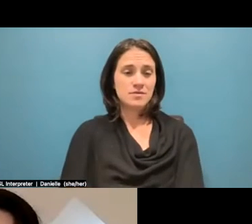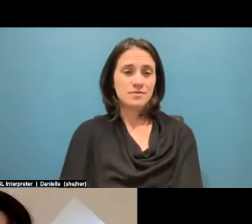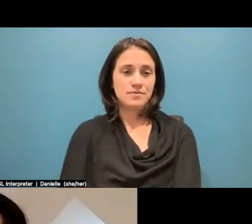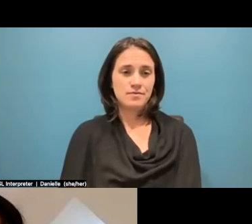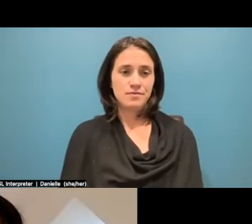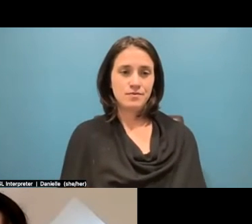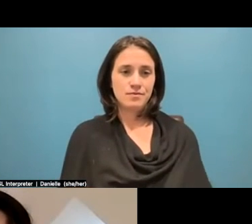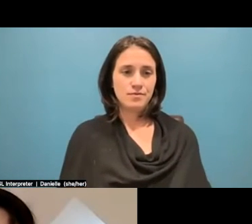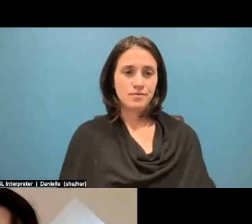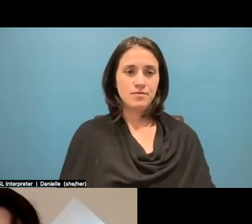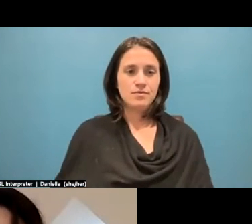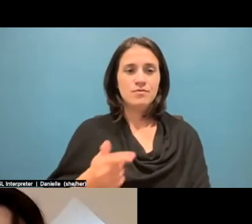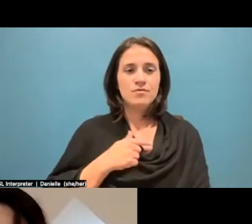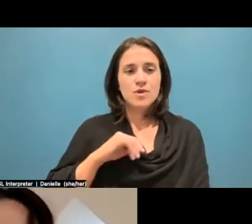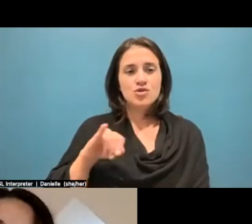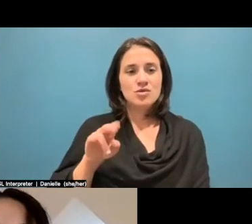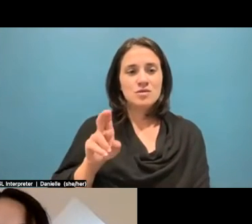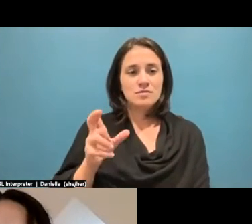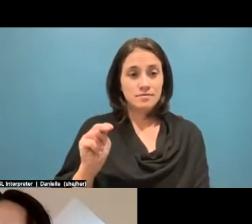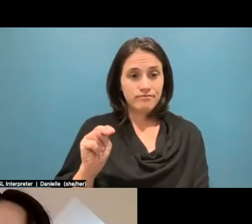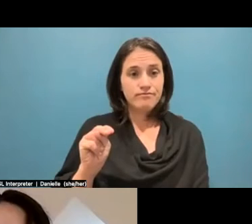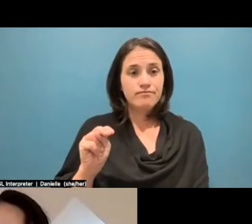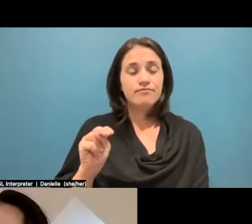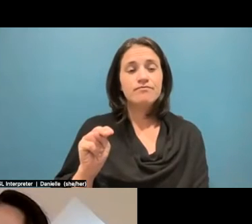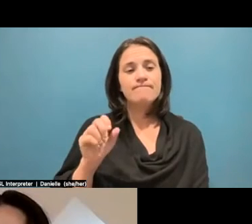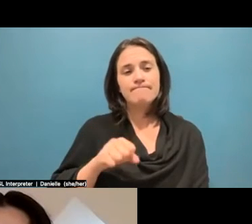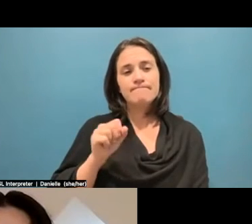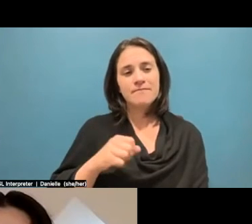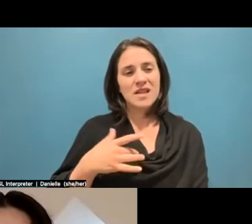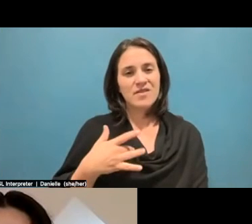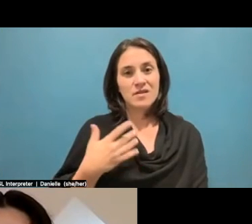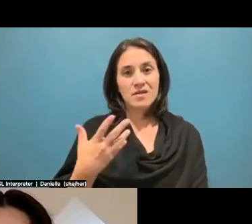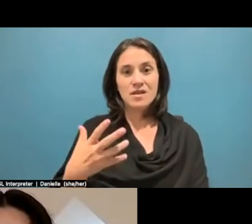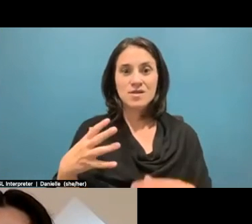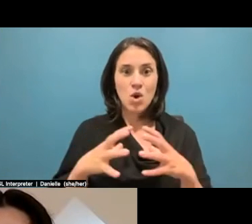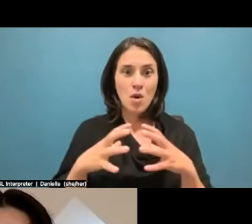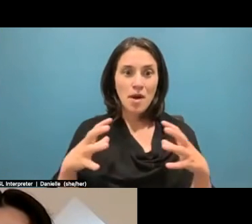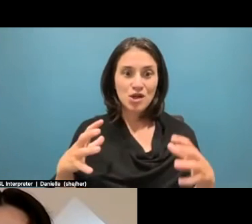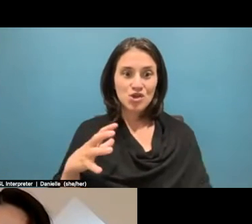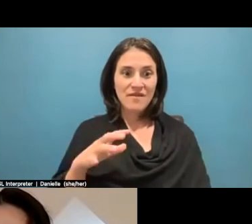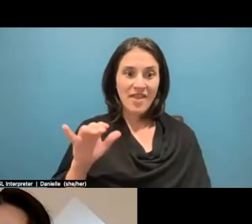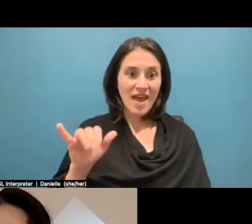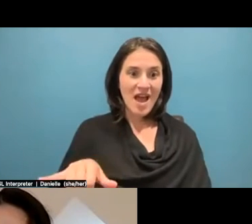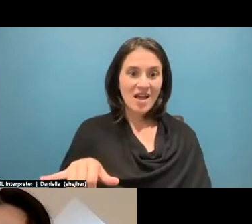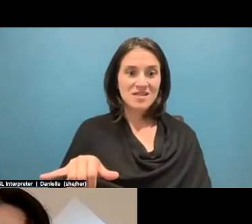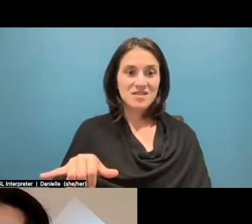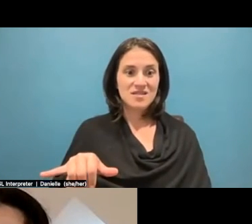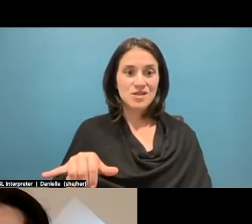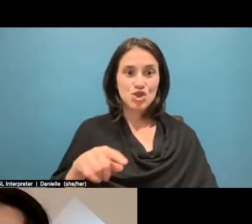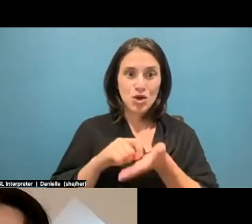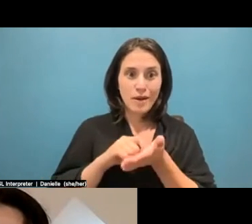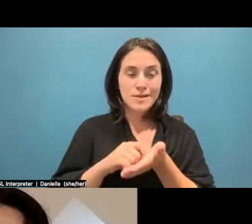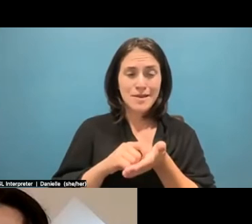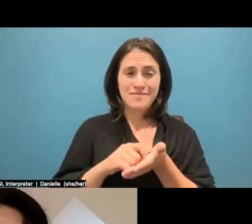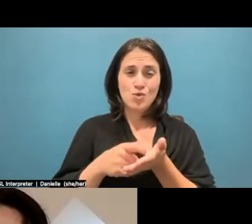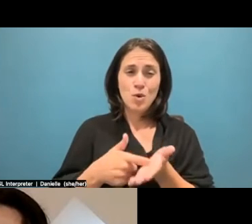Yeah. mean, I think that so much of the slow journalism, I mean, it requires resistance and questioning these, these